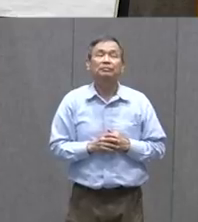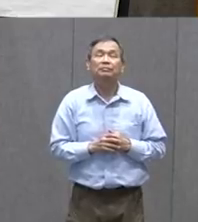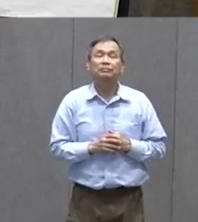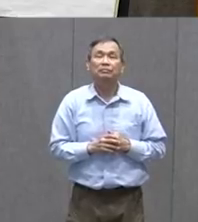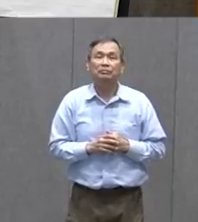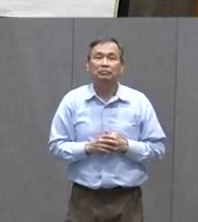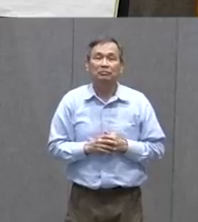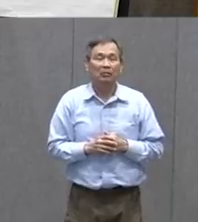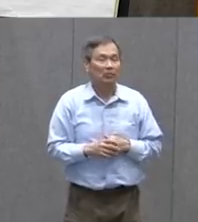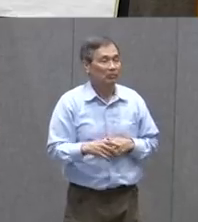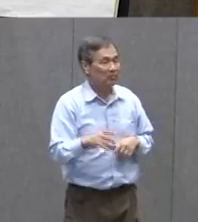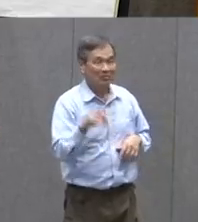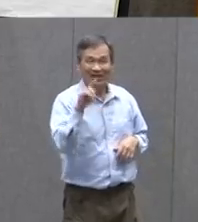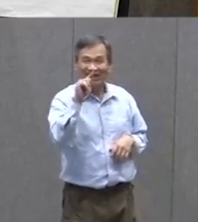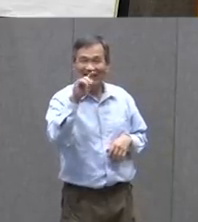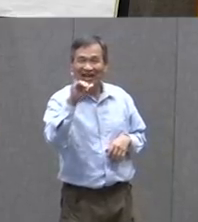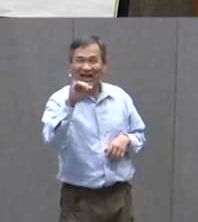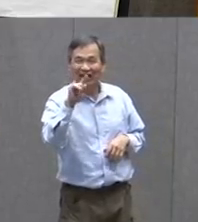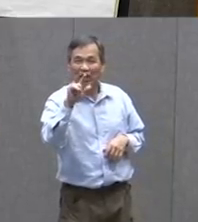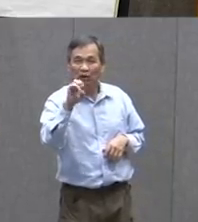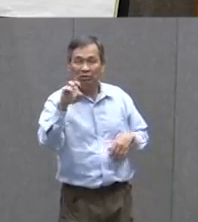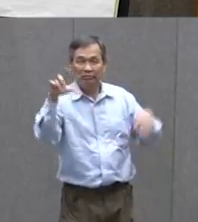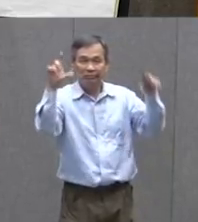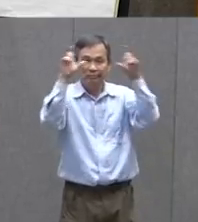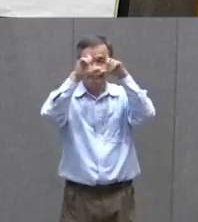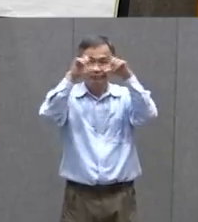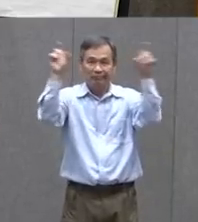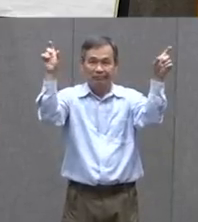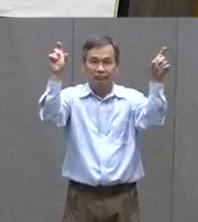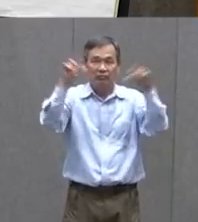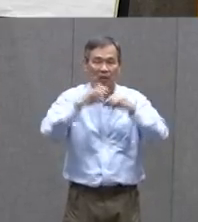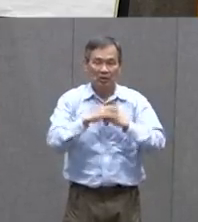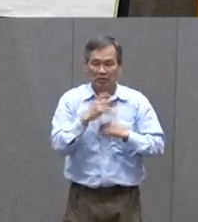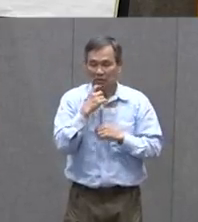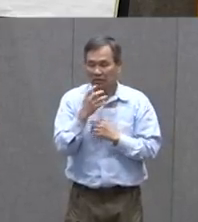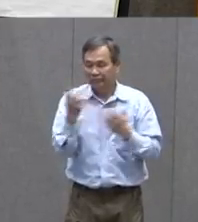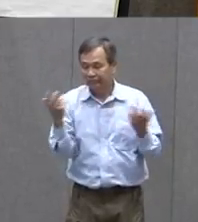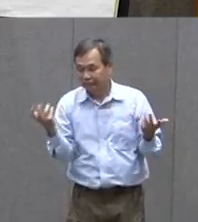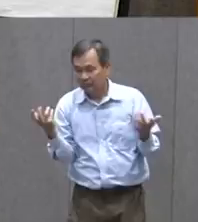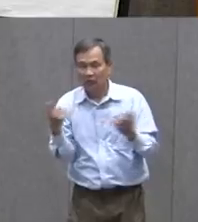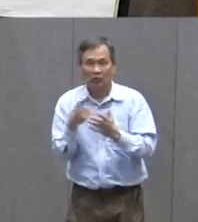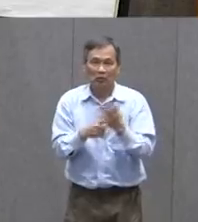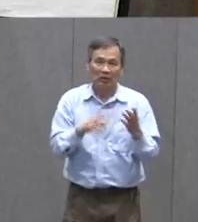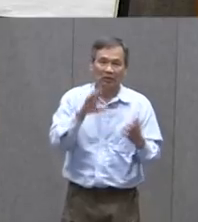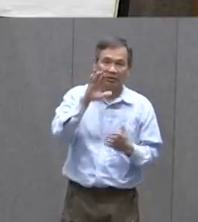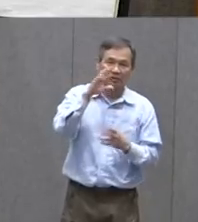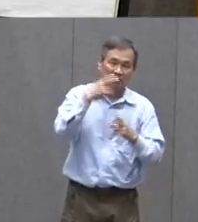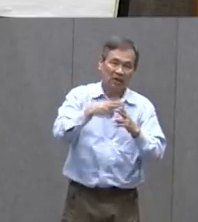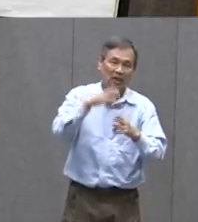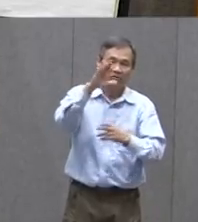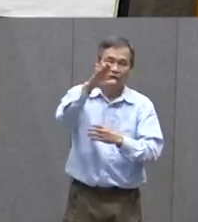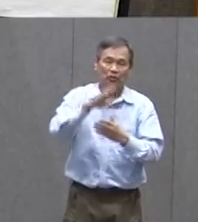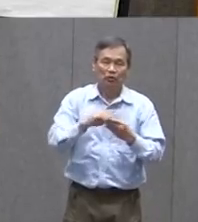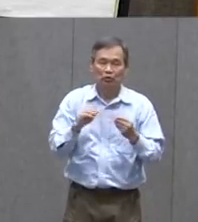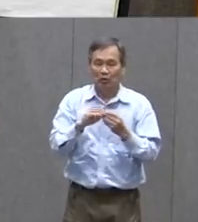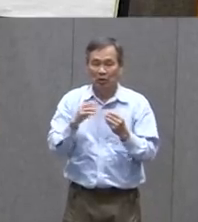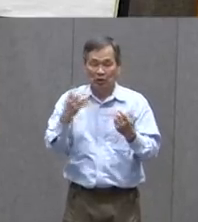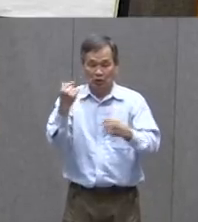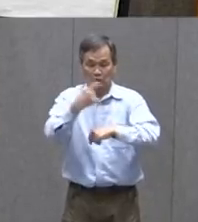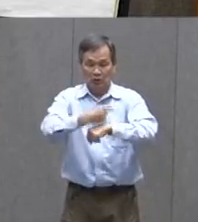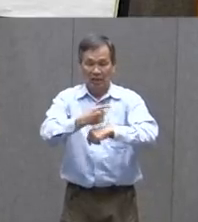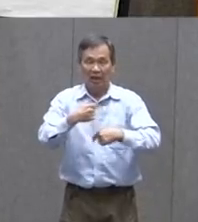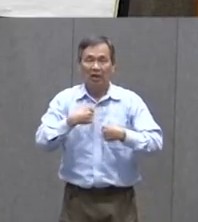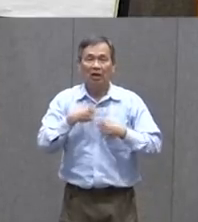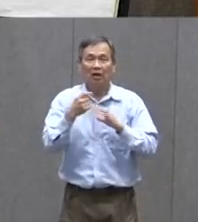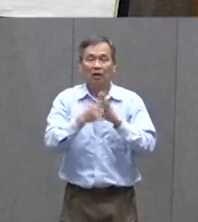Giving it A title So up On the Top of The page You could Just write Your title So today I'm going To write